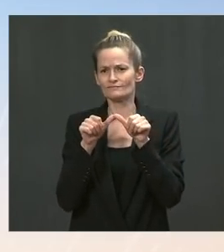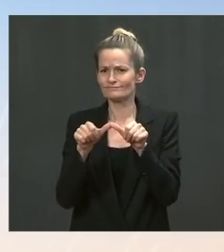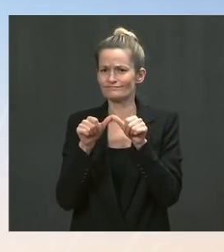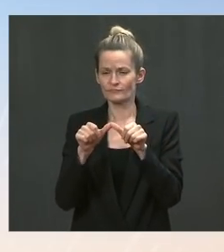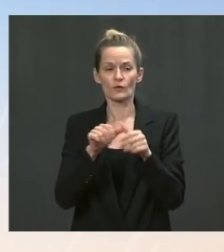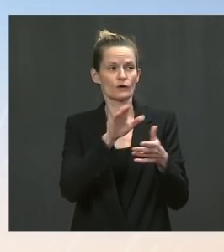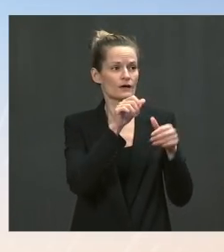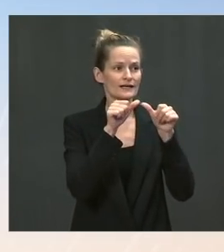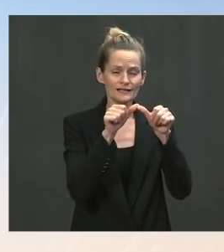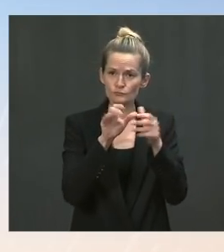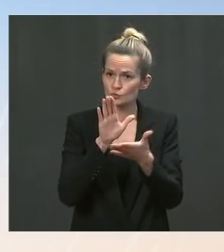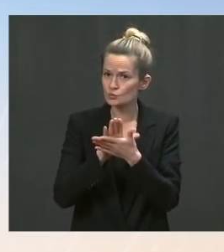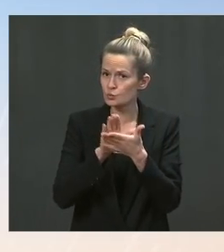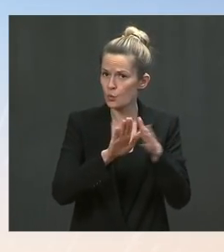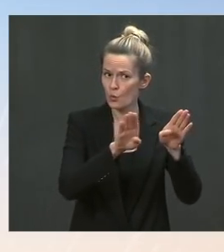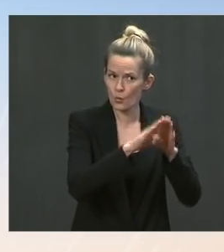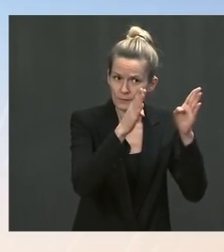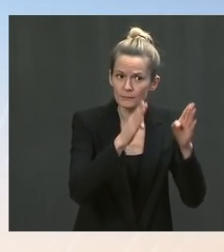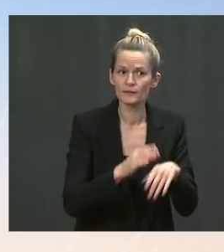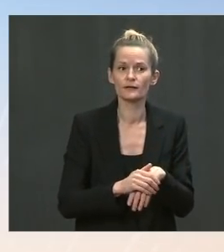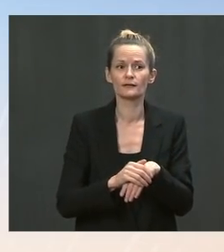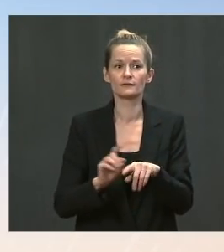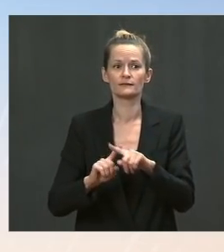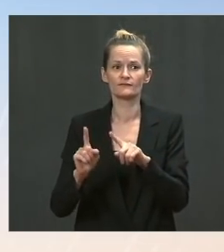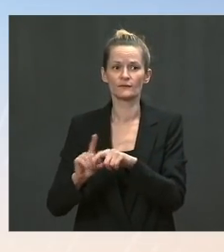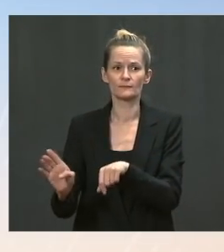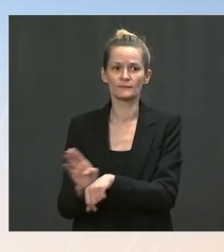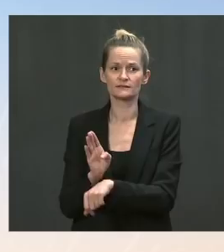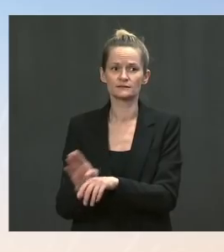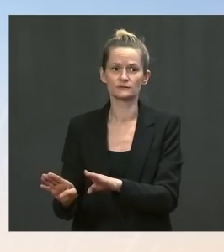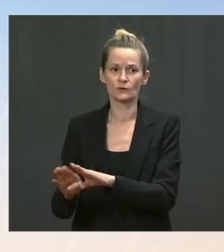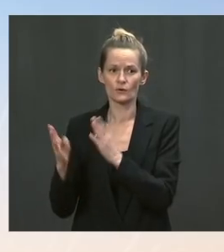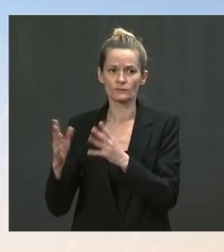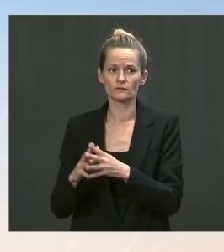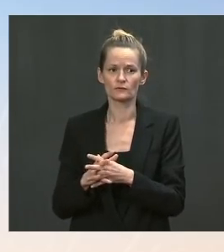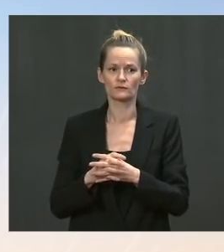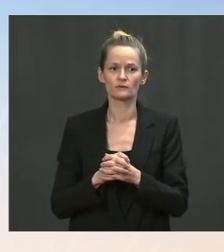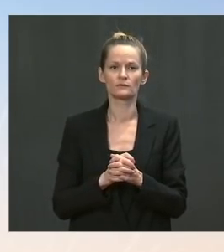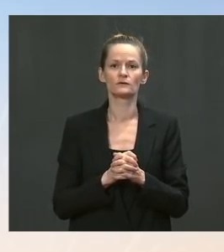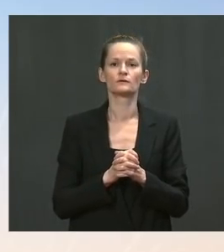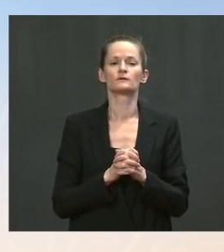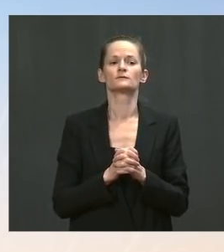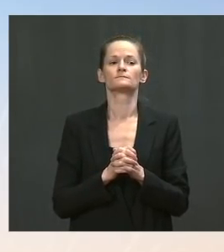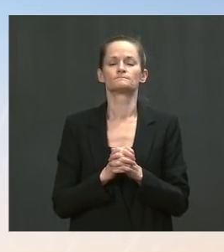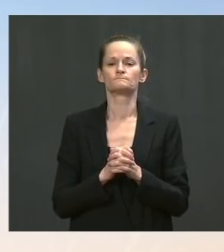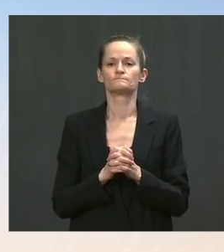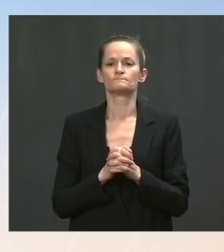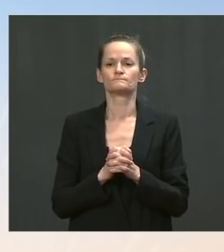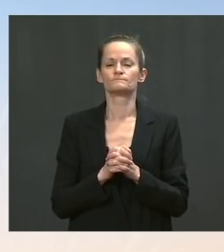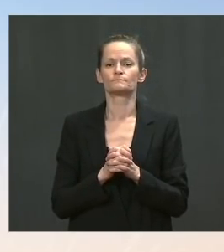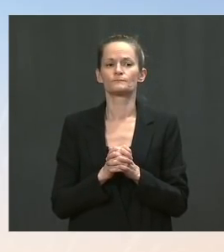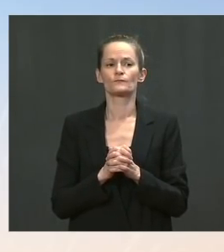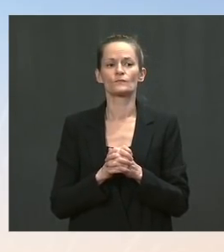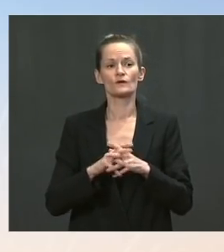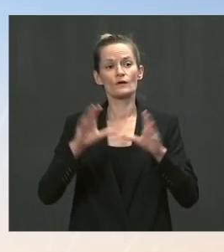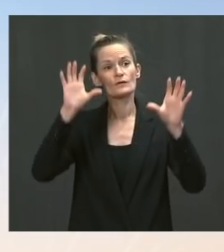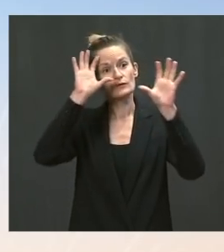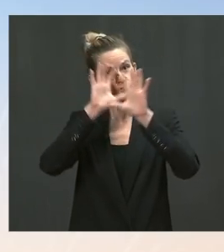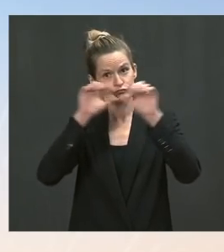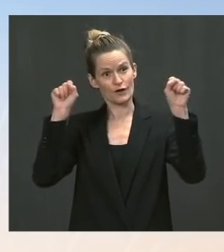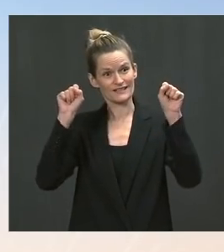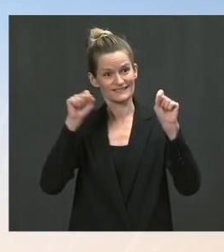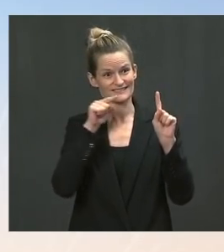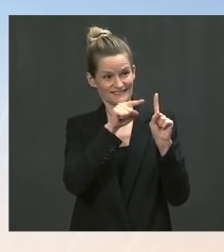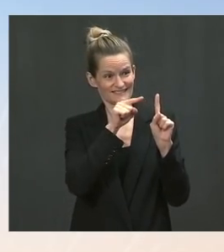that's an exciting ringtone. Okay, that yesterday, President Biden released a statement on progress. We've made expanding access to quality,